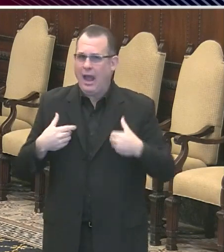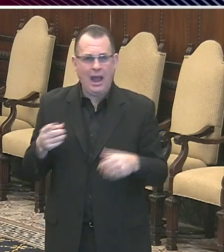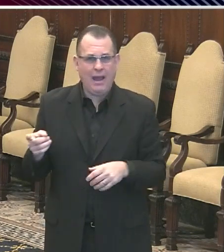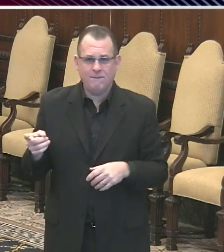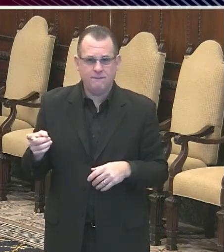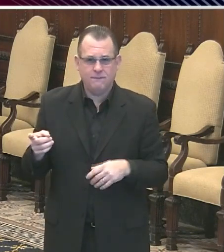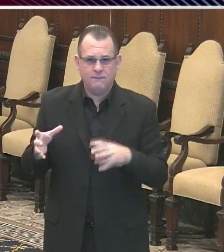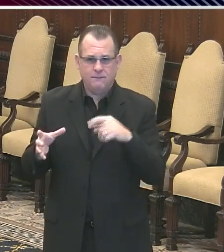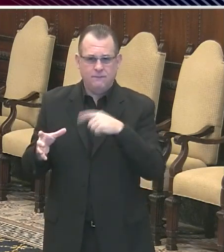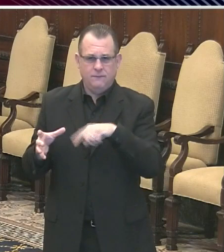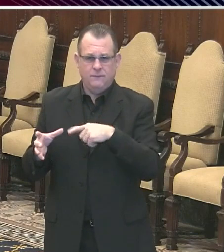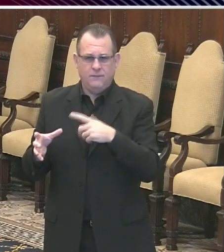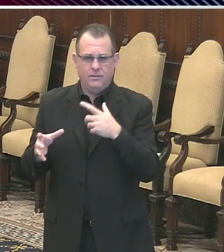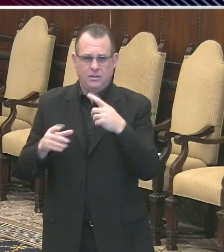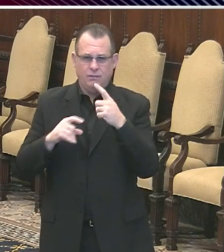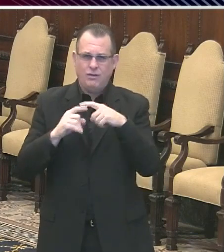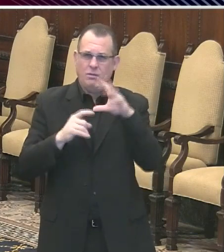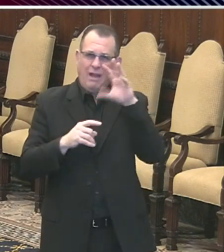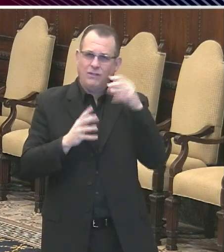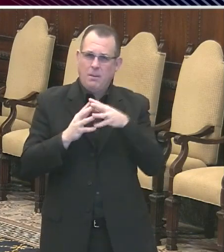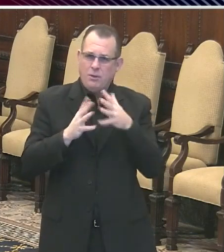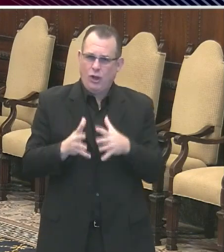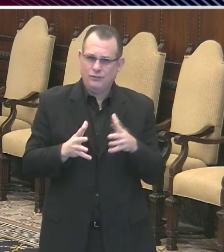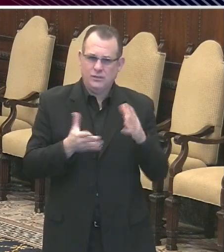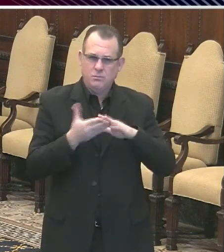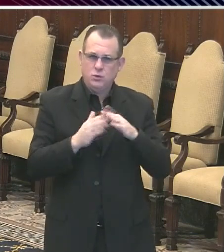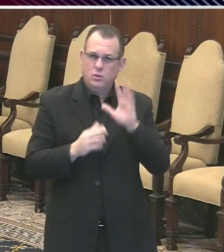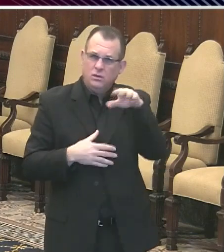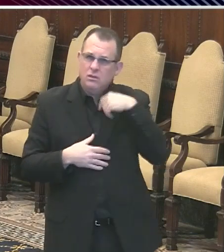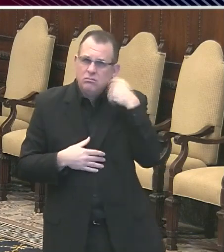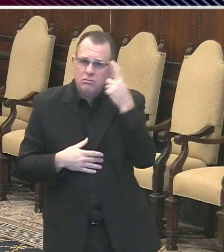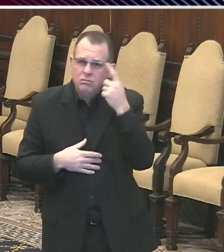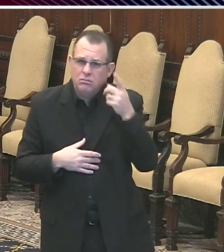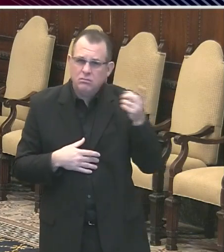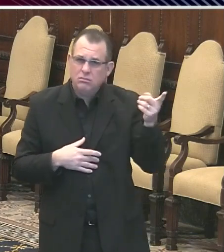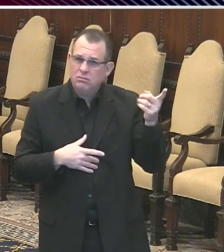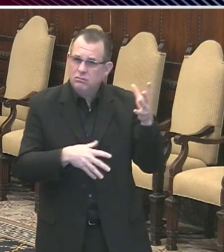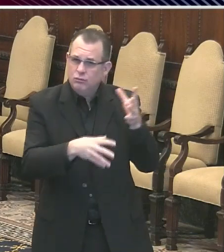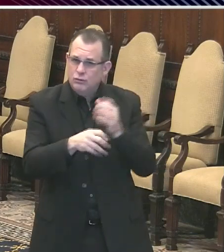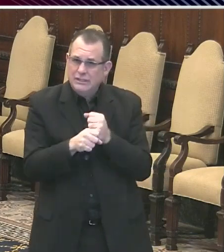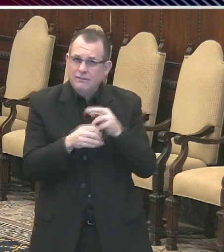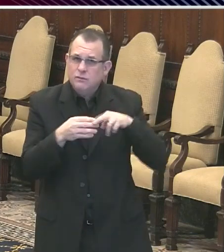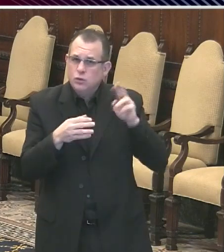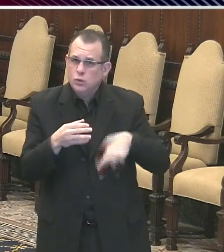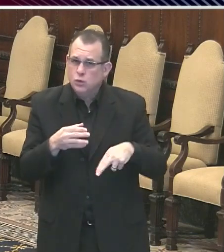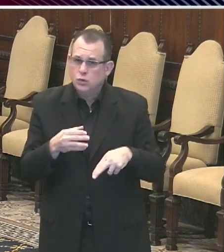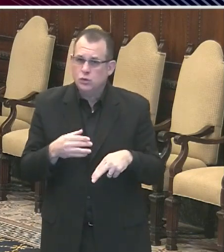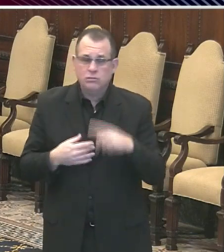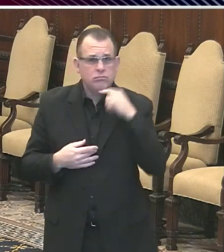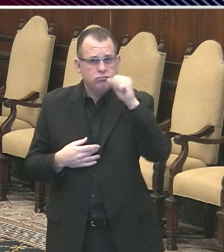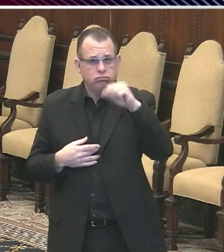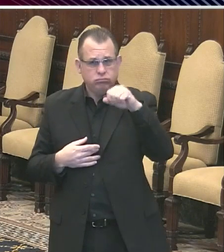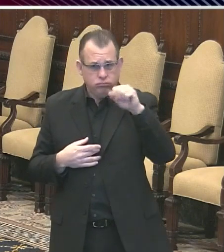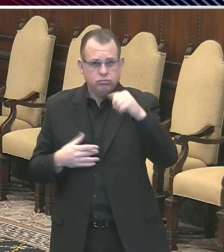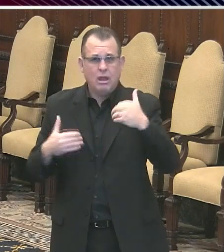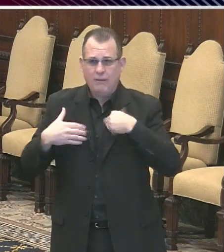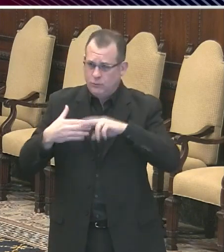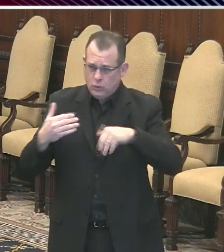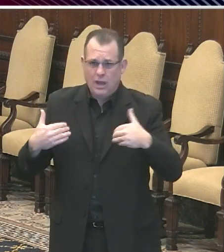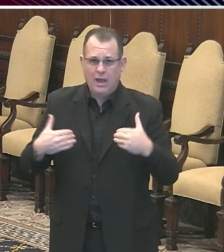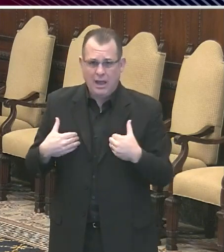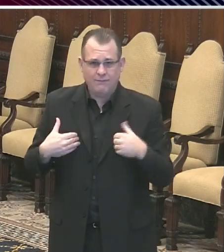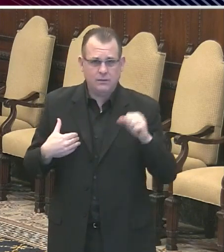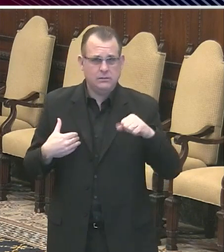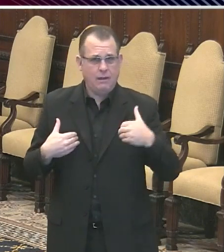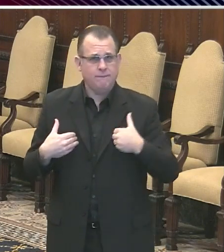We get results from any laboratory that does a test on a Philadelphia resident. So, yes, we get those results. Okay. And last but not